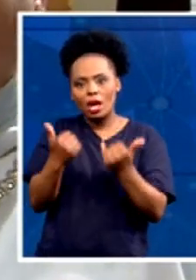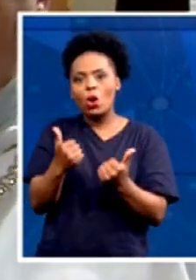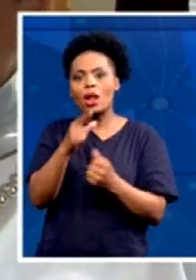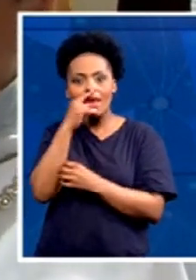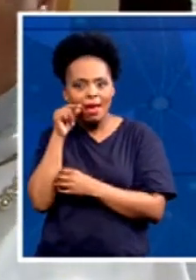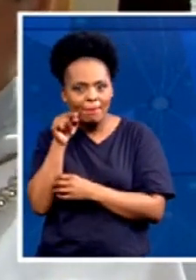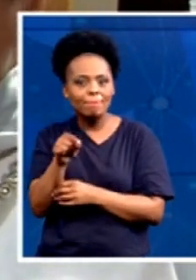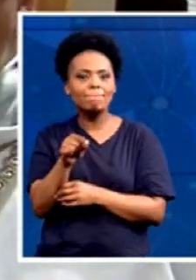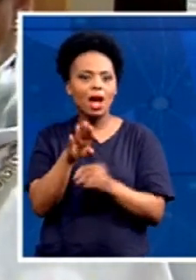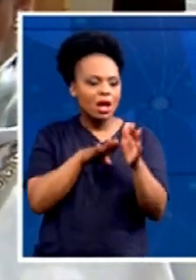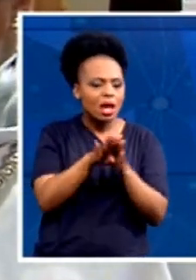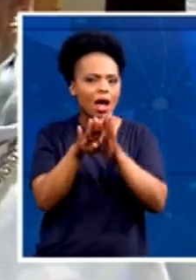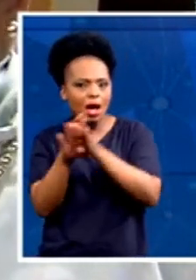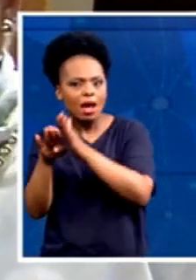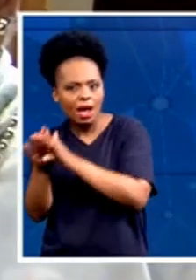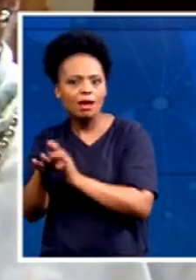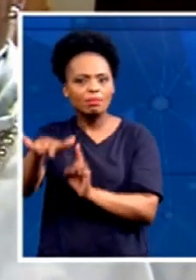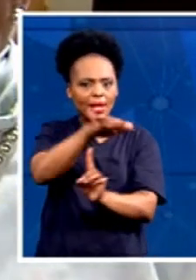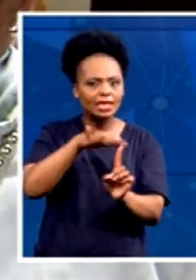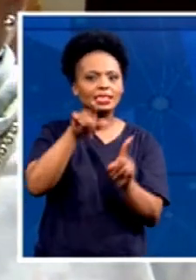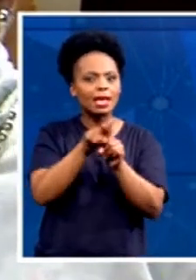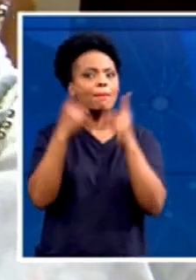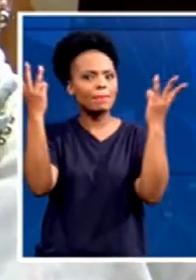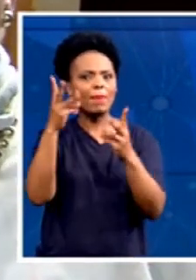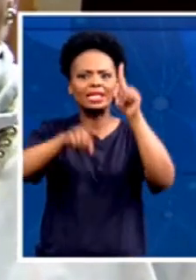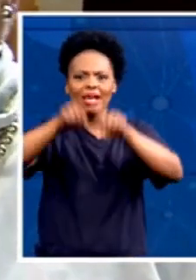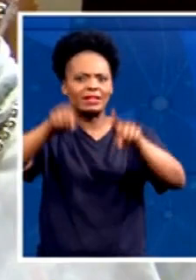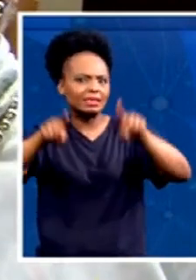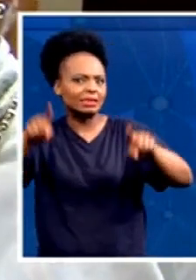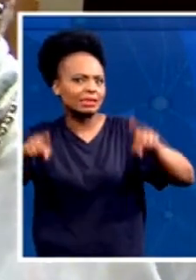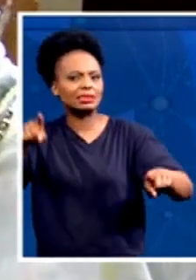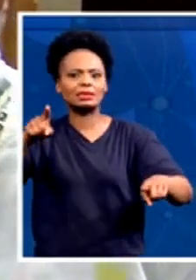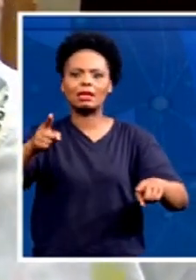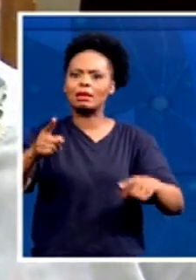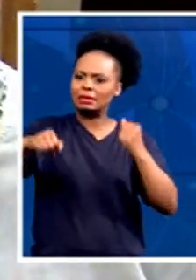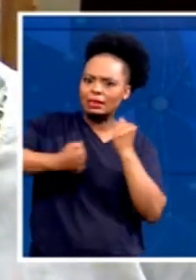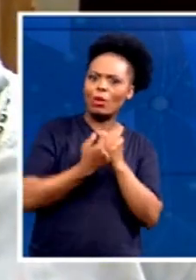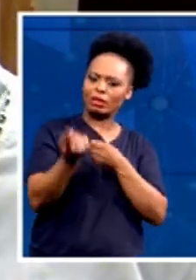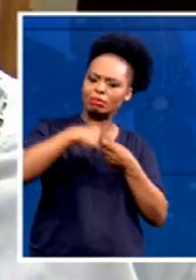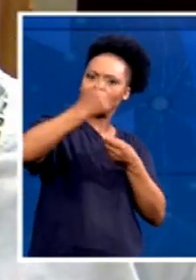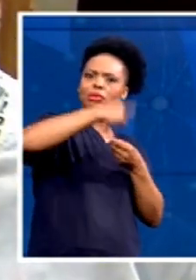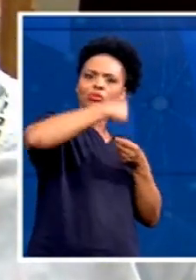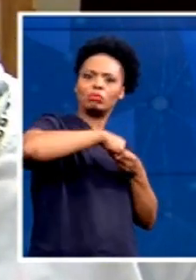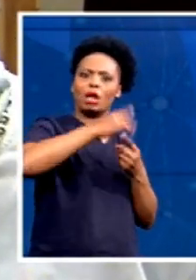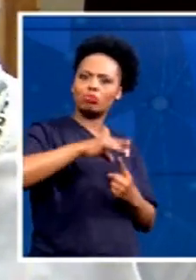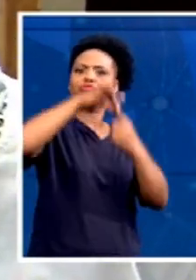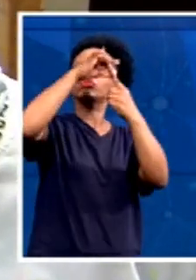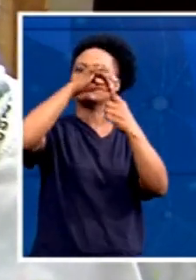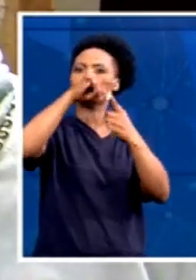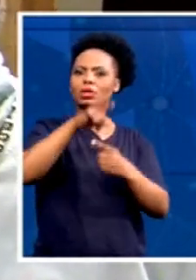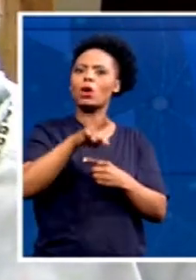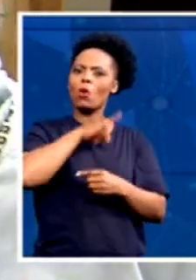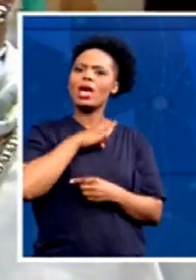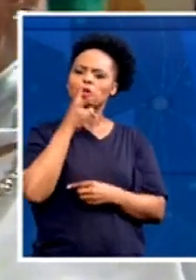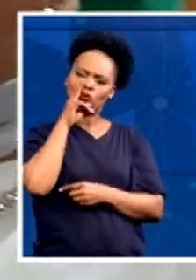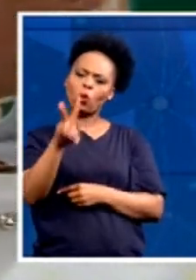people, you know, from different diversity coming to us to be candidates, that shows you that they're also tired. So we're going to fight for the people's rights.